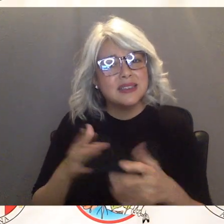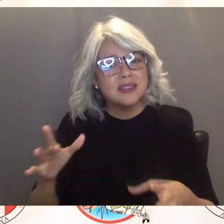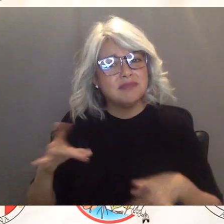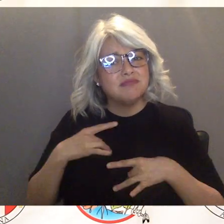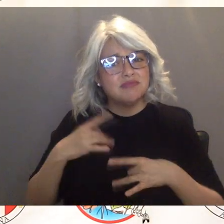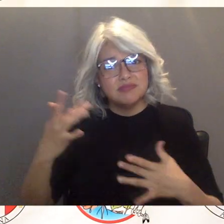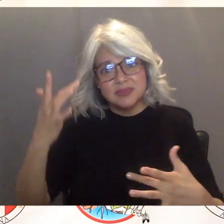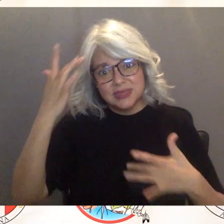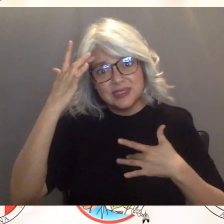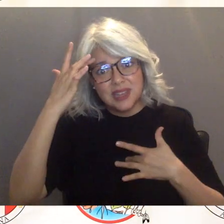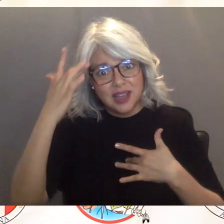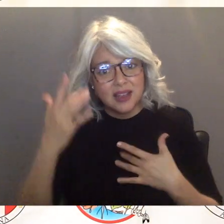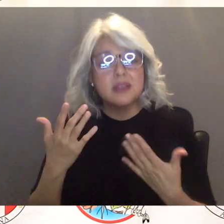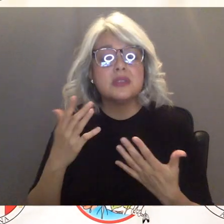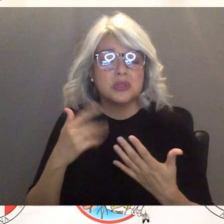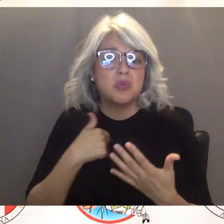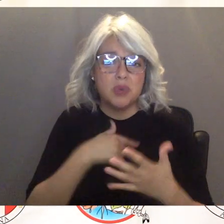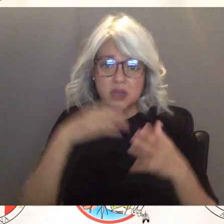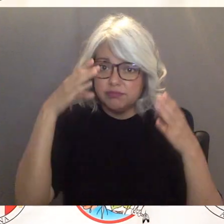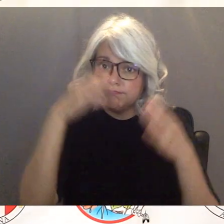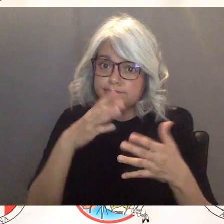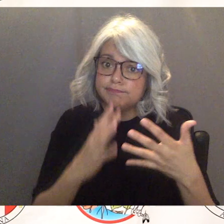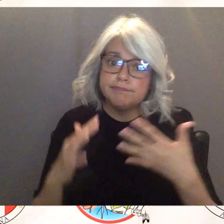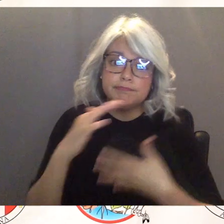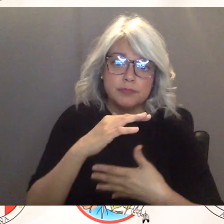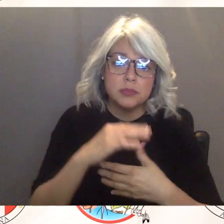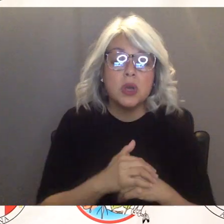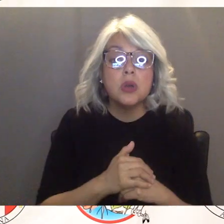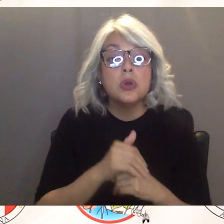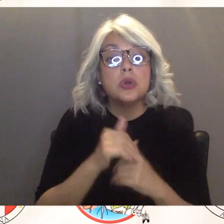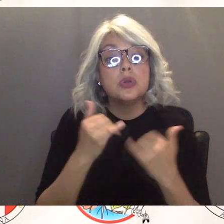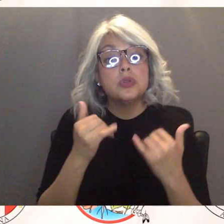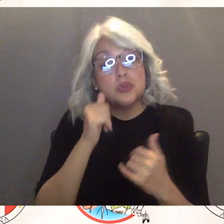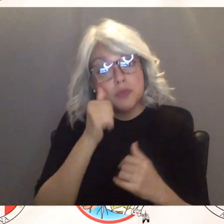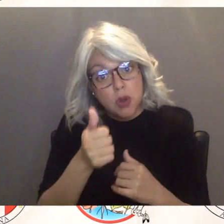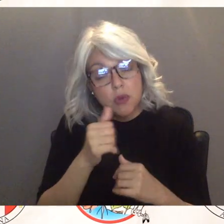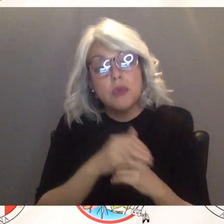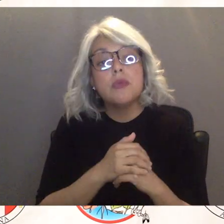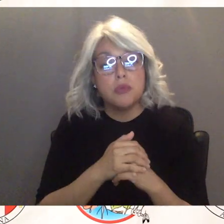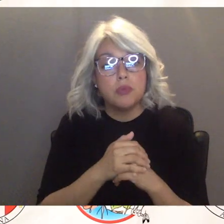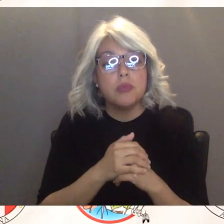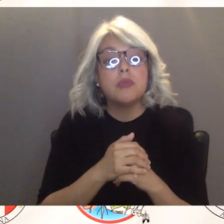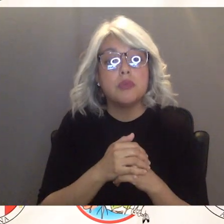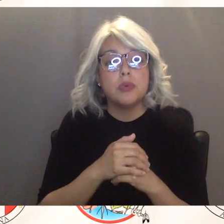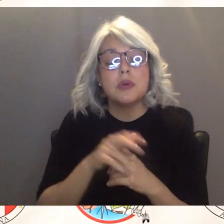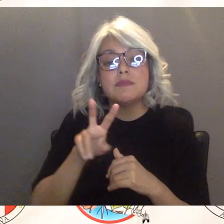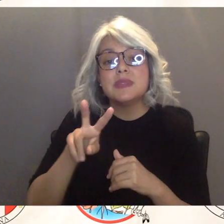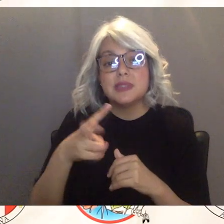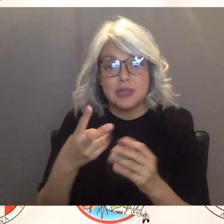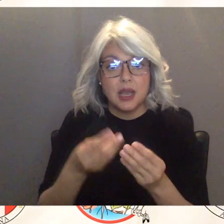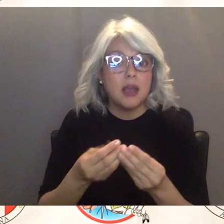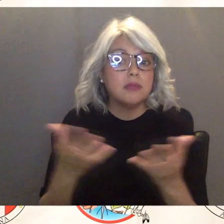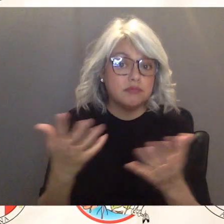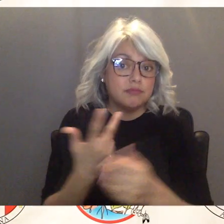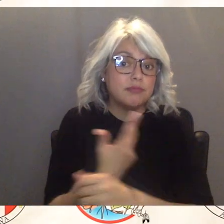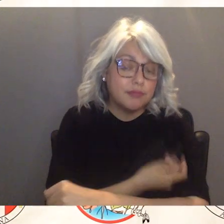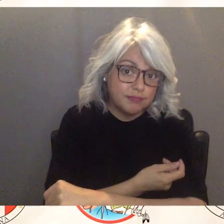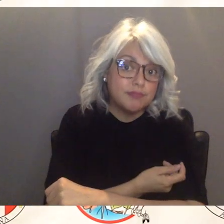and tomorrow we're going to be having our second vaccine distribution to our elders